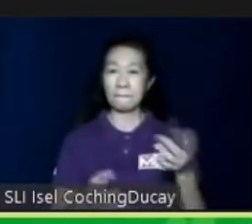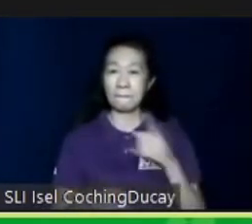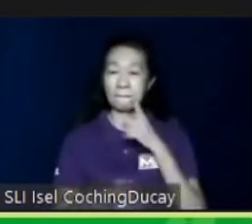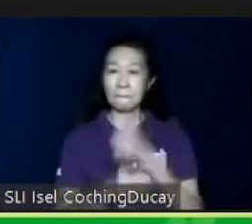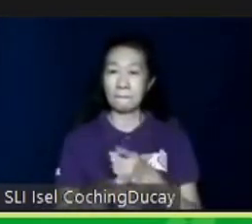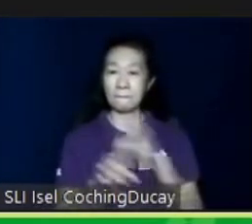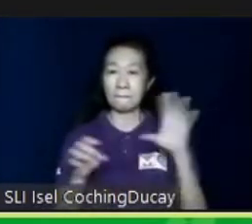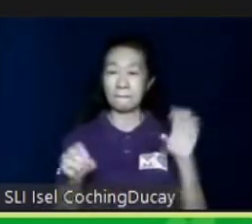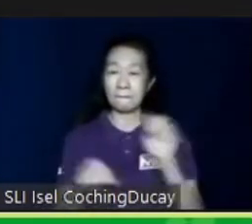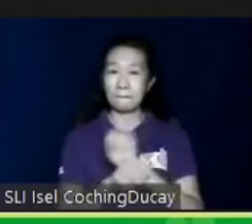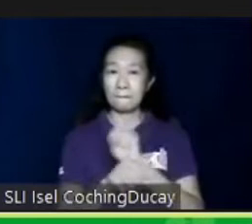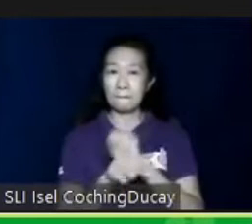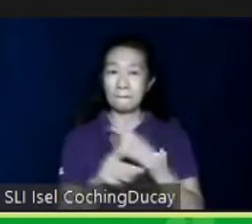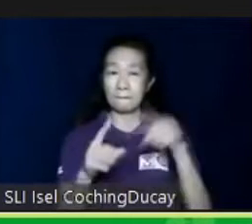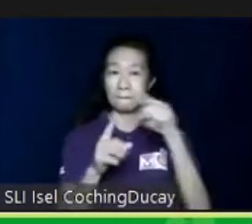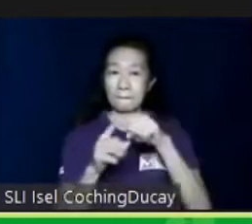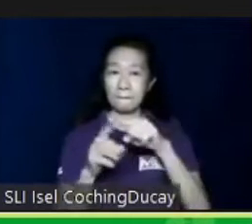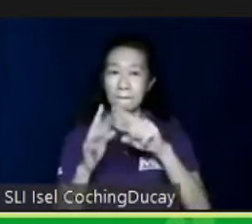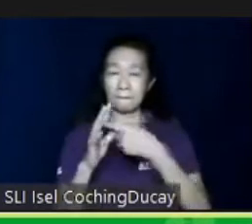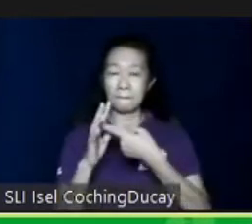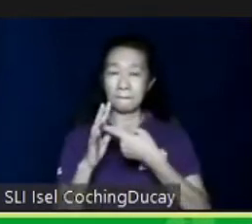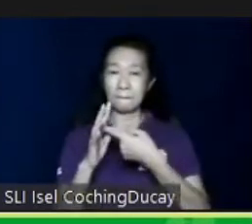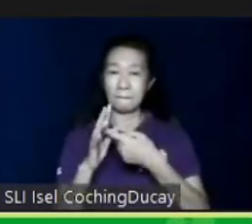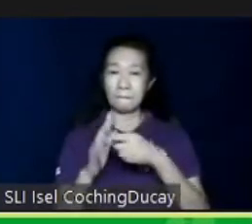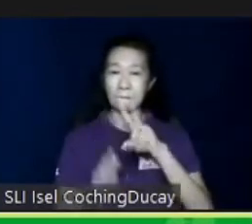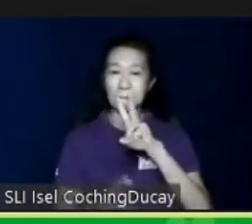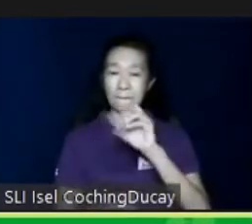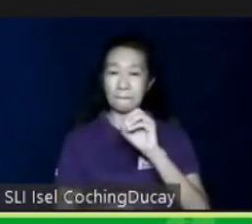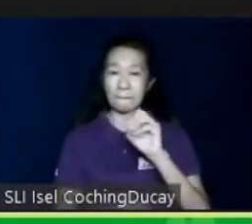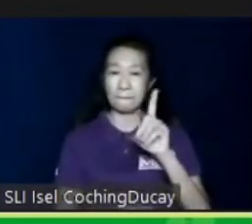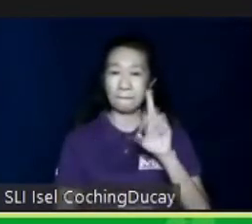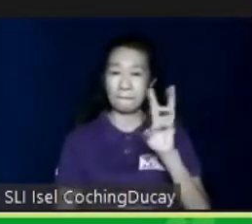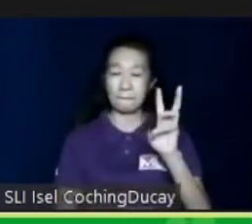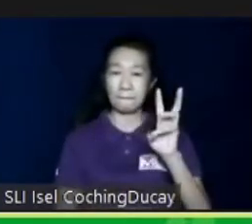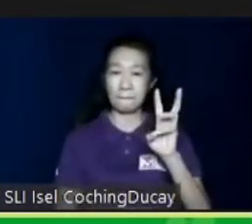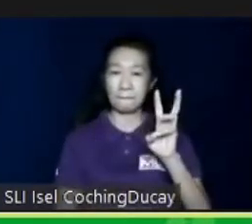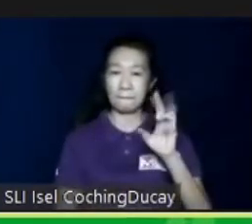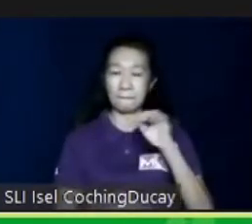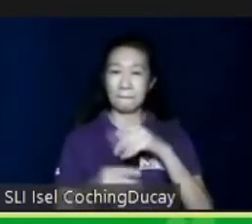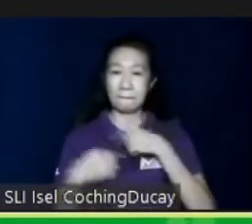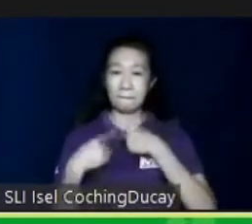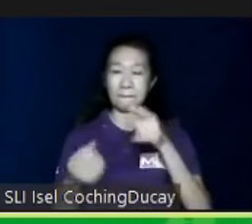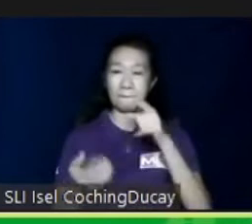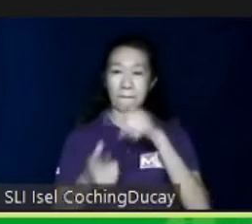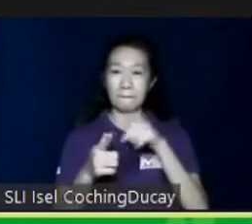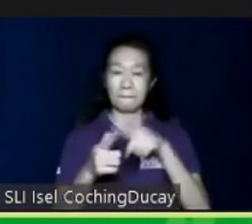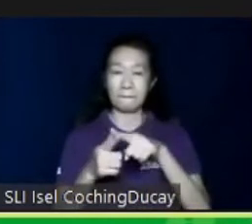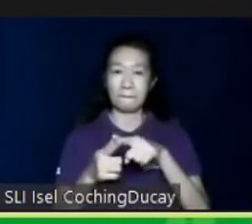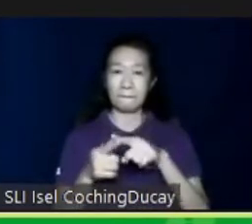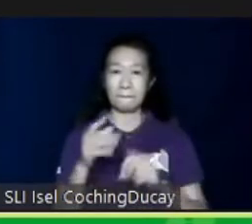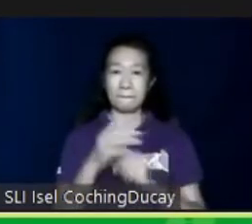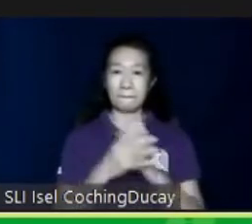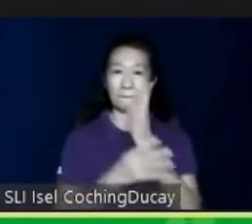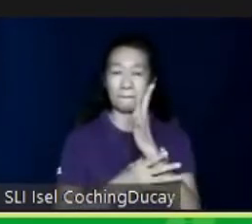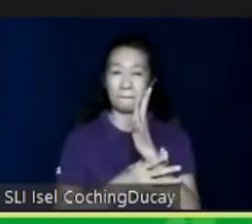our pilot in 2016, we were in NCR. And since then, we've actually grown to